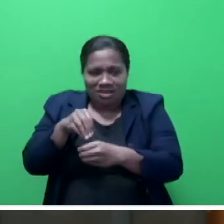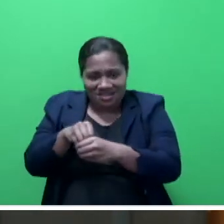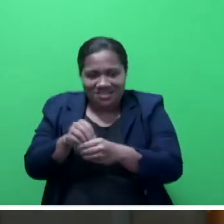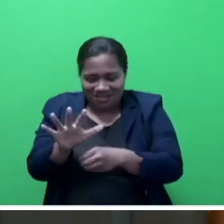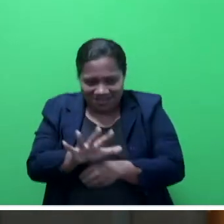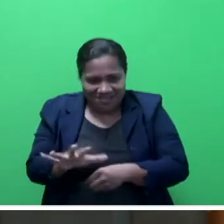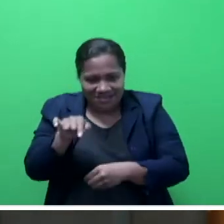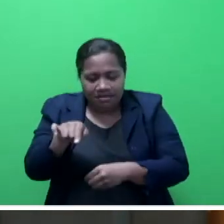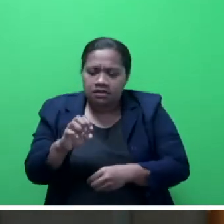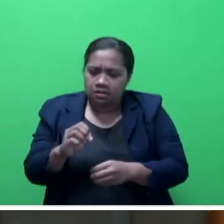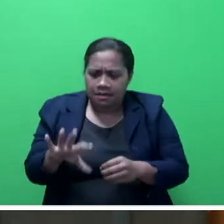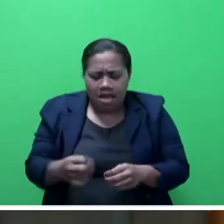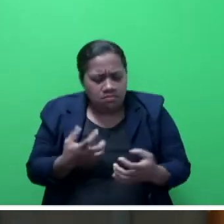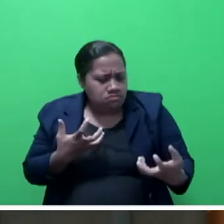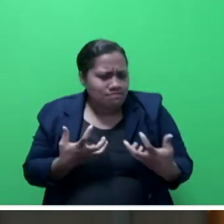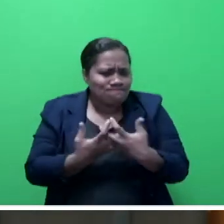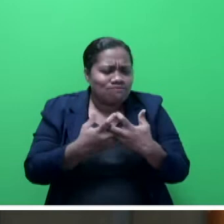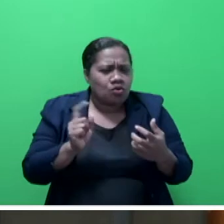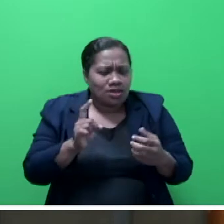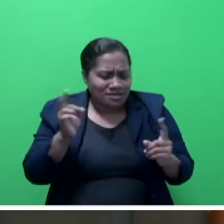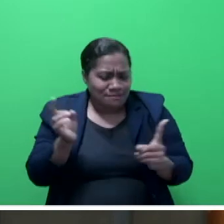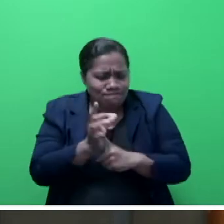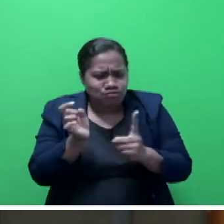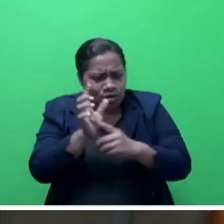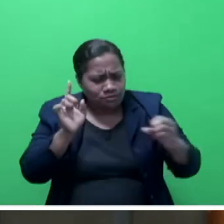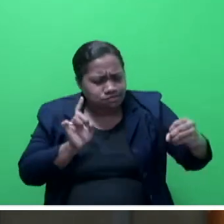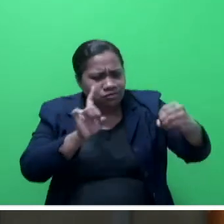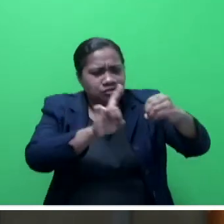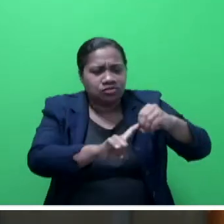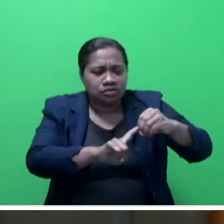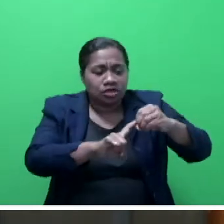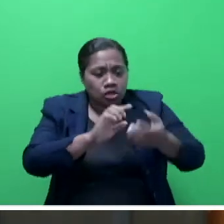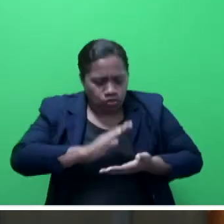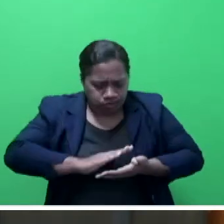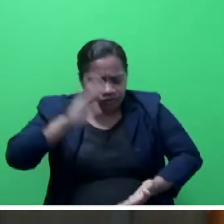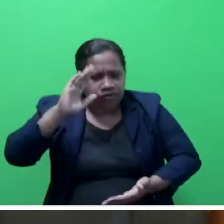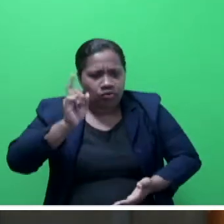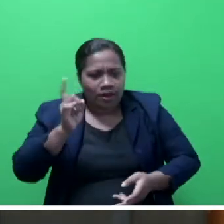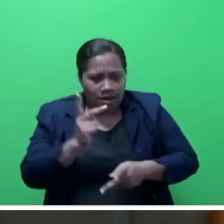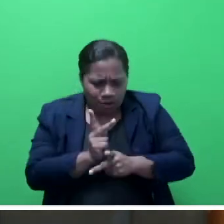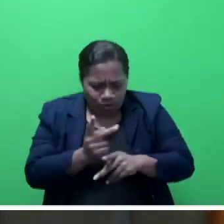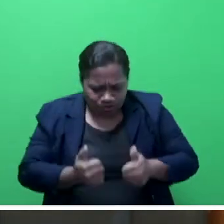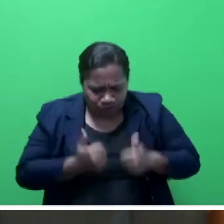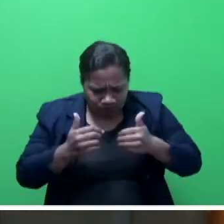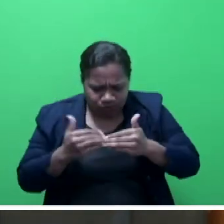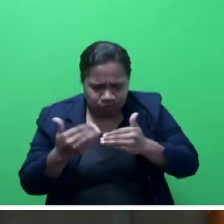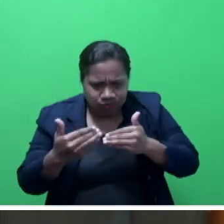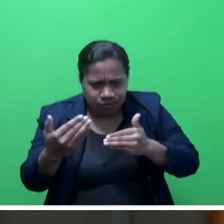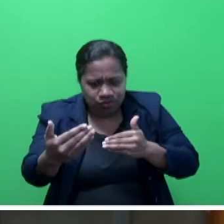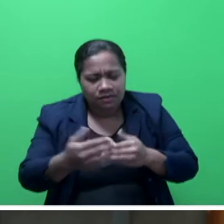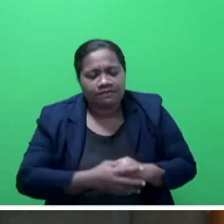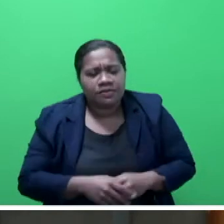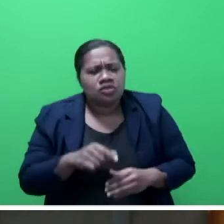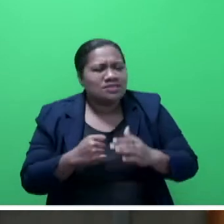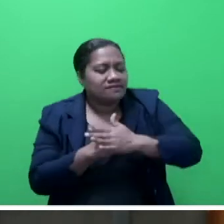realizing the key goals of increased productivity as the foundation for a better future. Mr